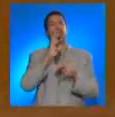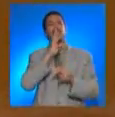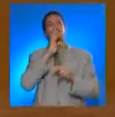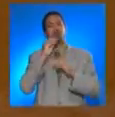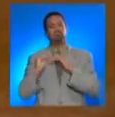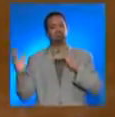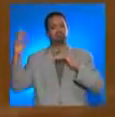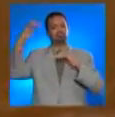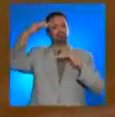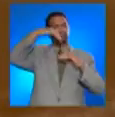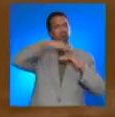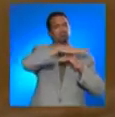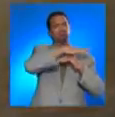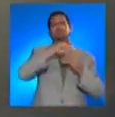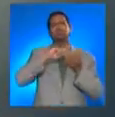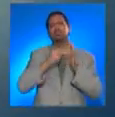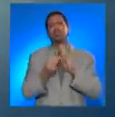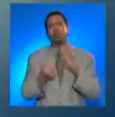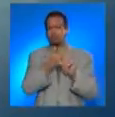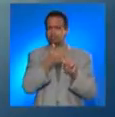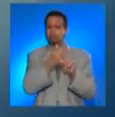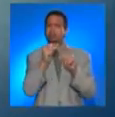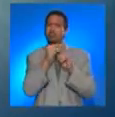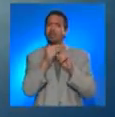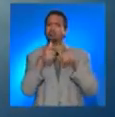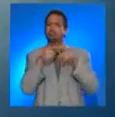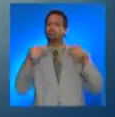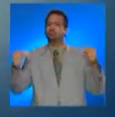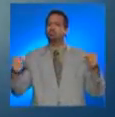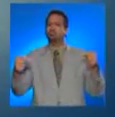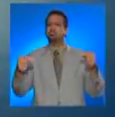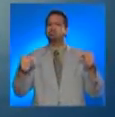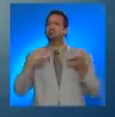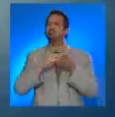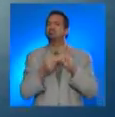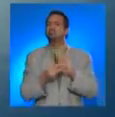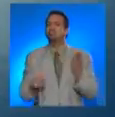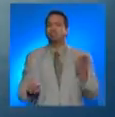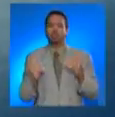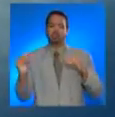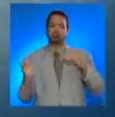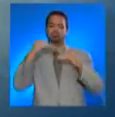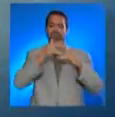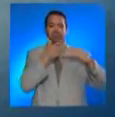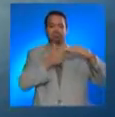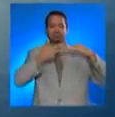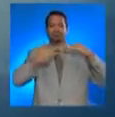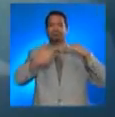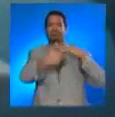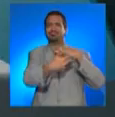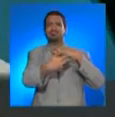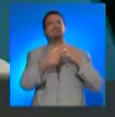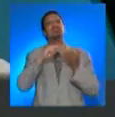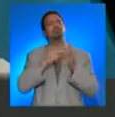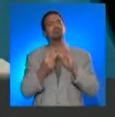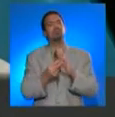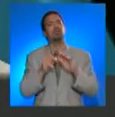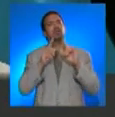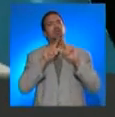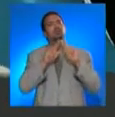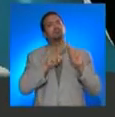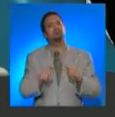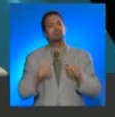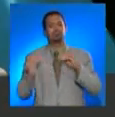Tsunami, a Japanese word that means harbor wave, is used internationally to describe the series of waves